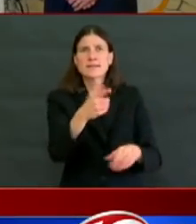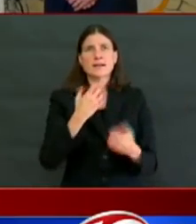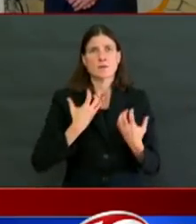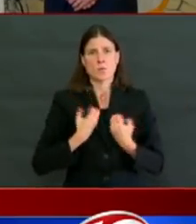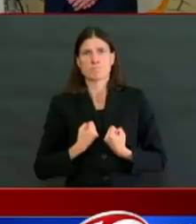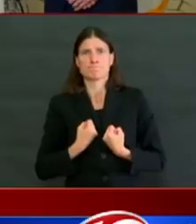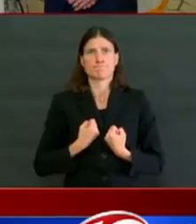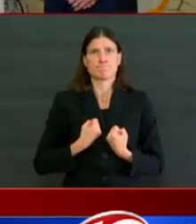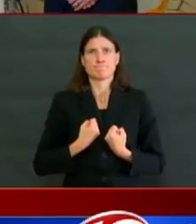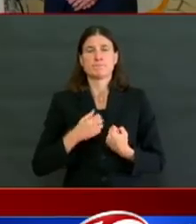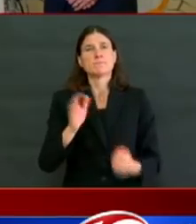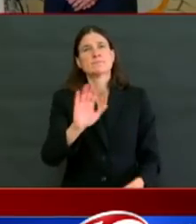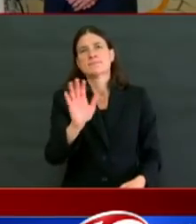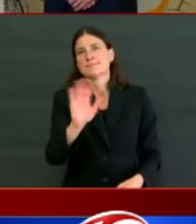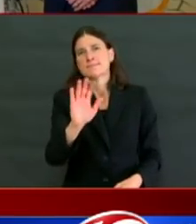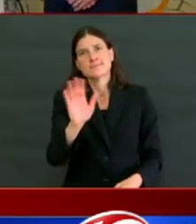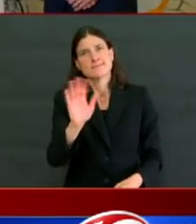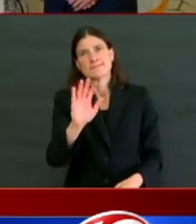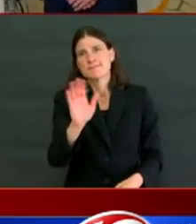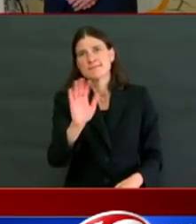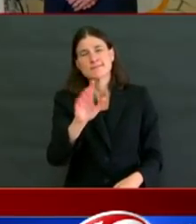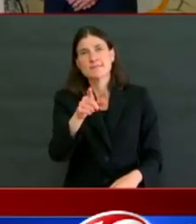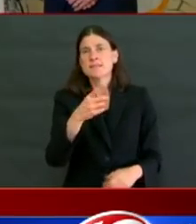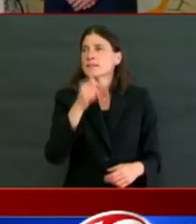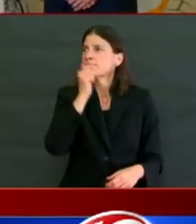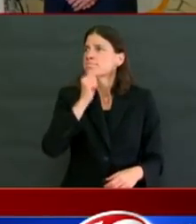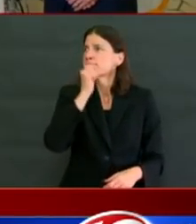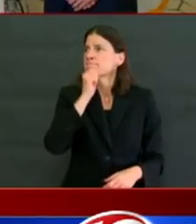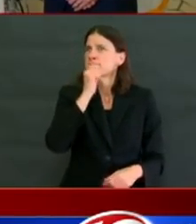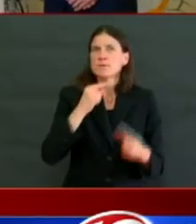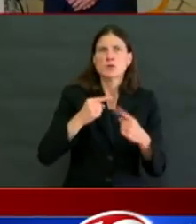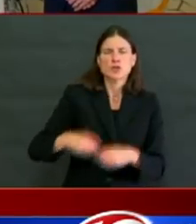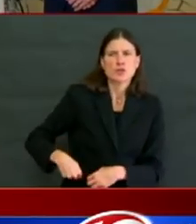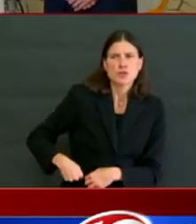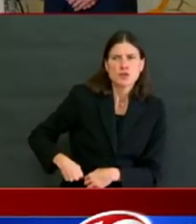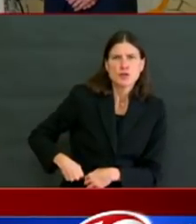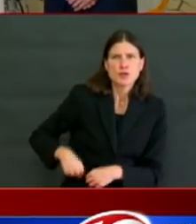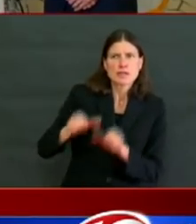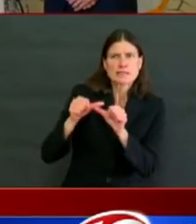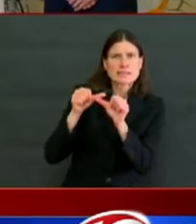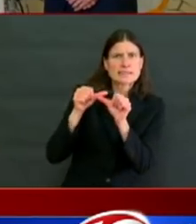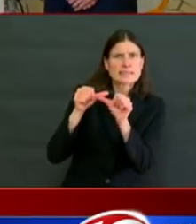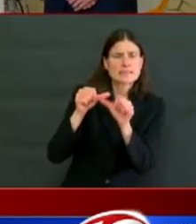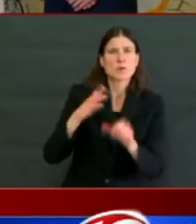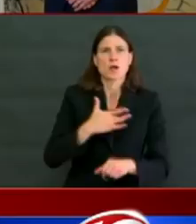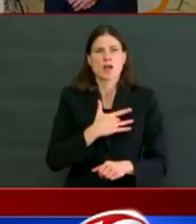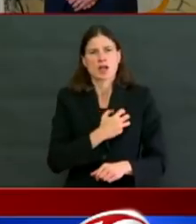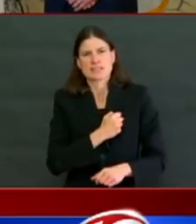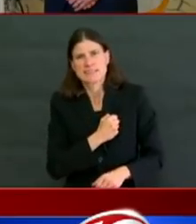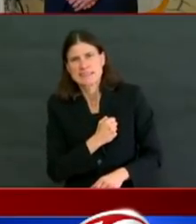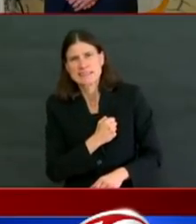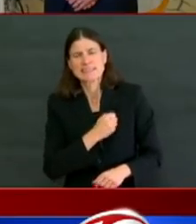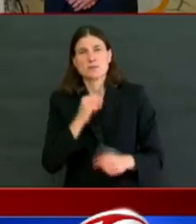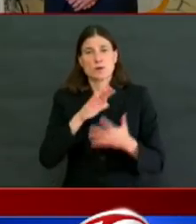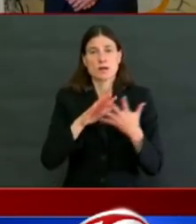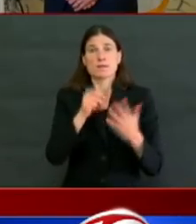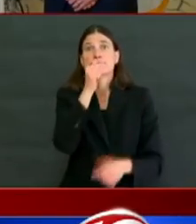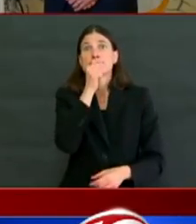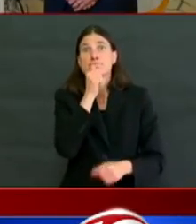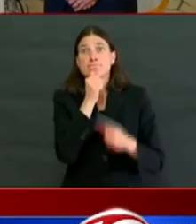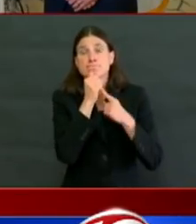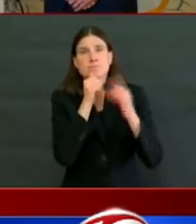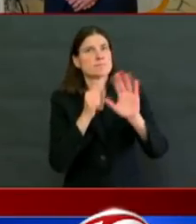Call your doctor, go to the ER if it's an emergency and make sure you get the health care you need. Finally, I want to